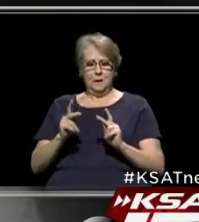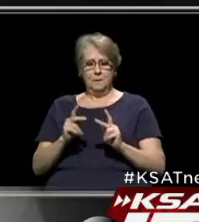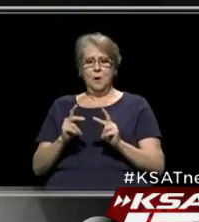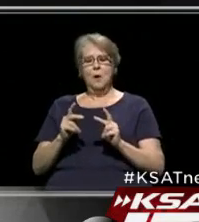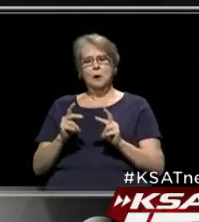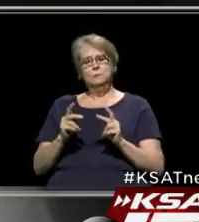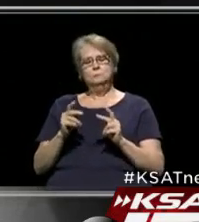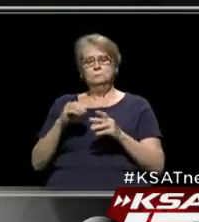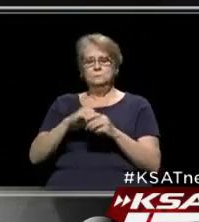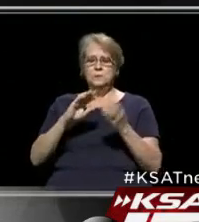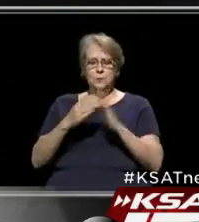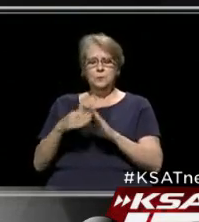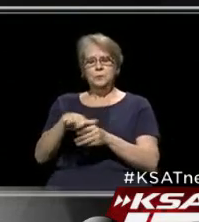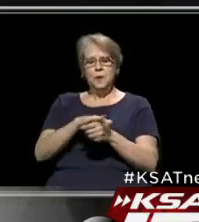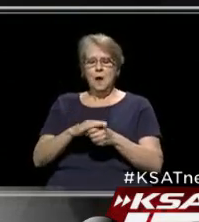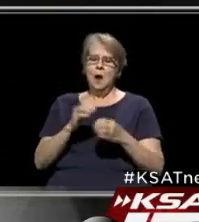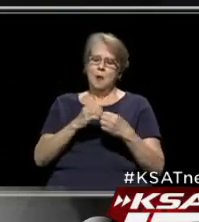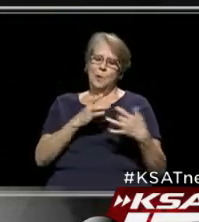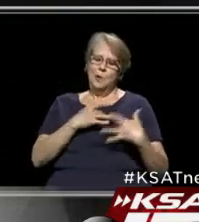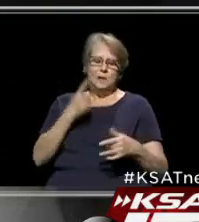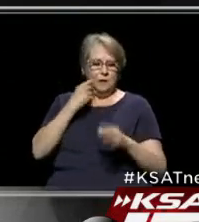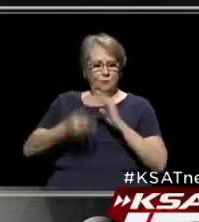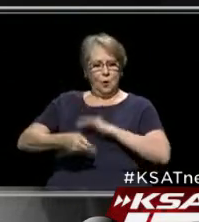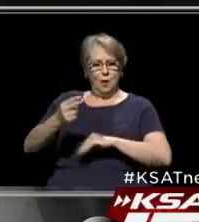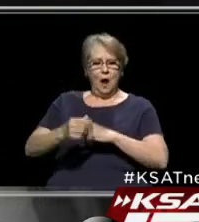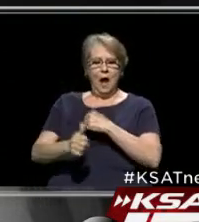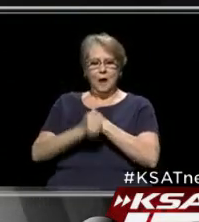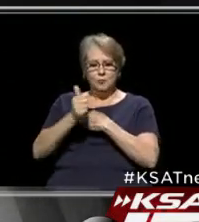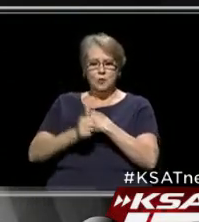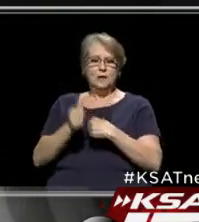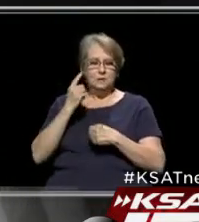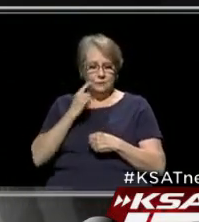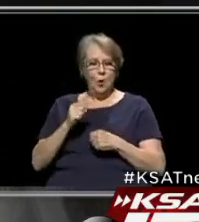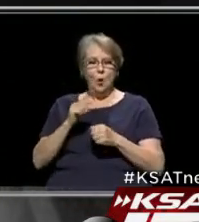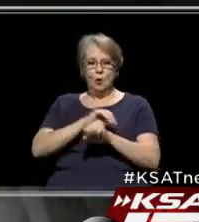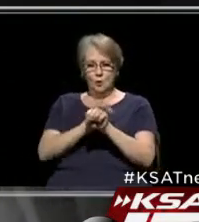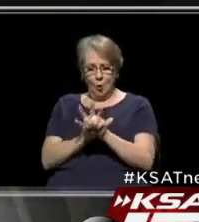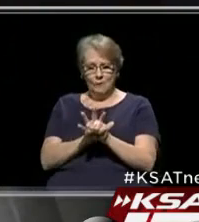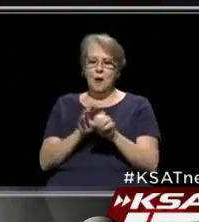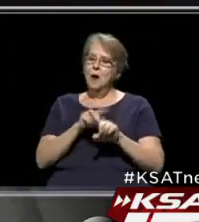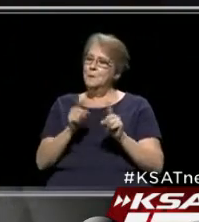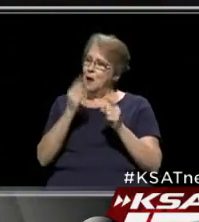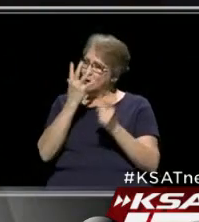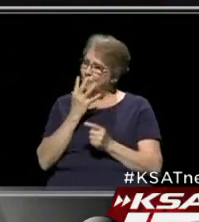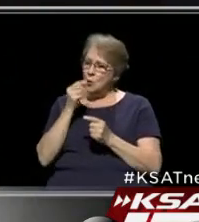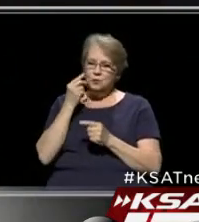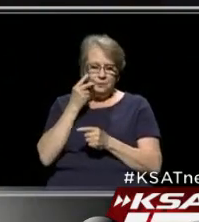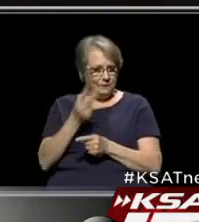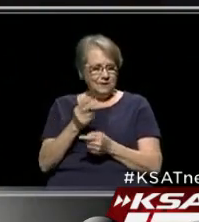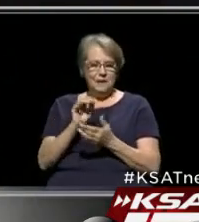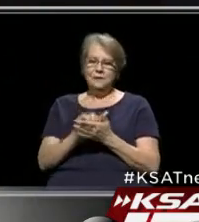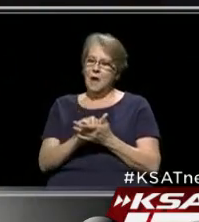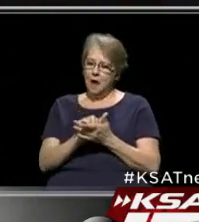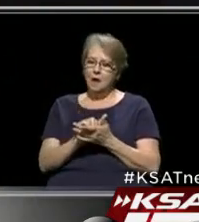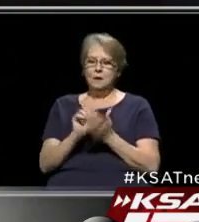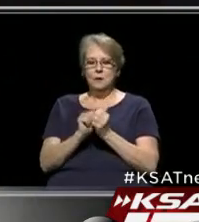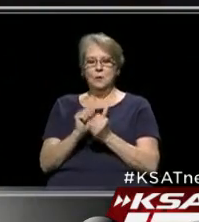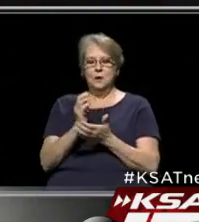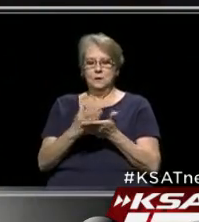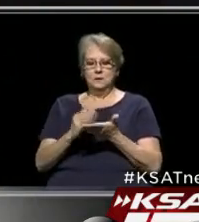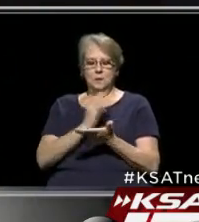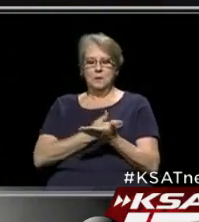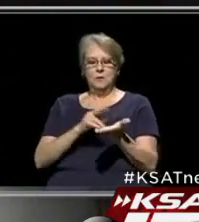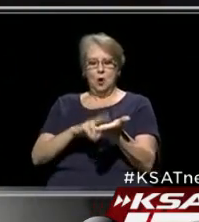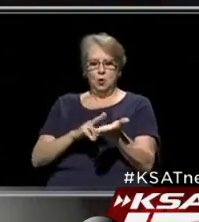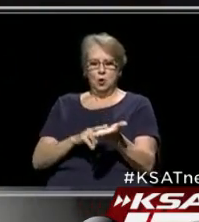are more likely to be at high risk for COVID-19. Unfortunately, you've seen that in some of our in